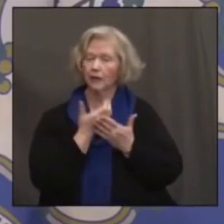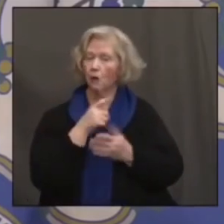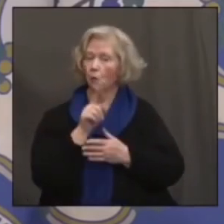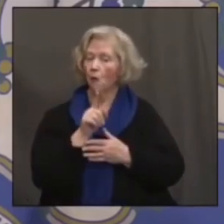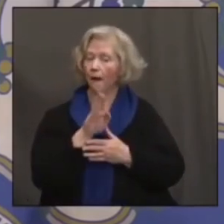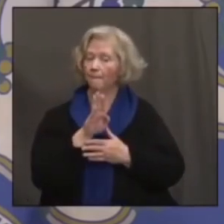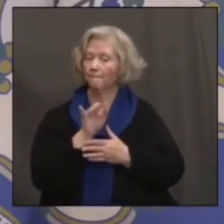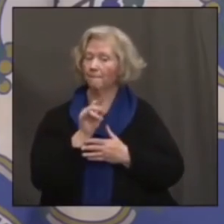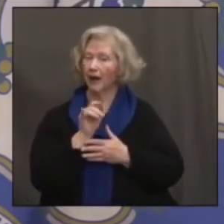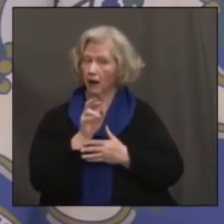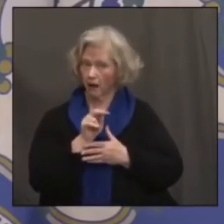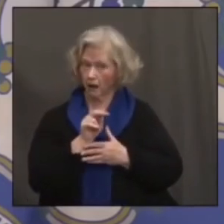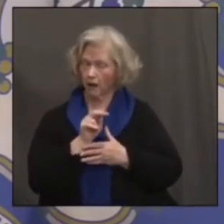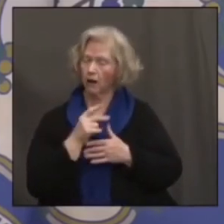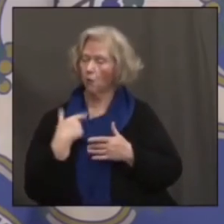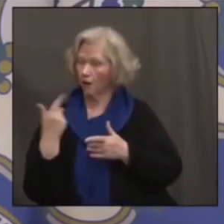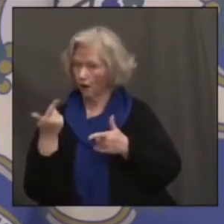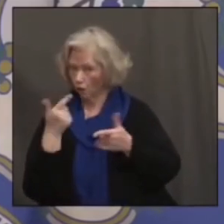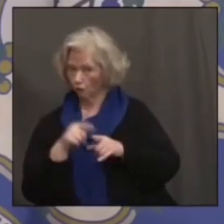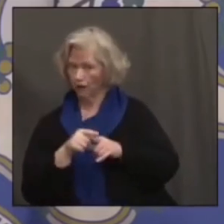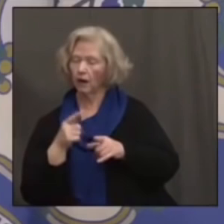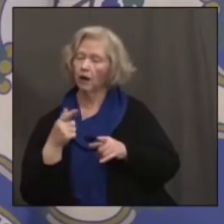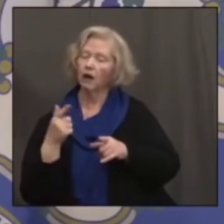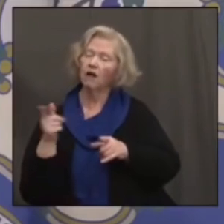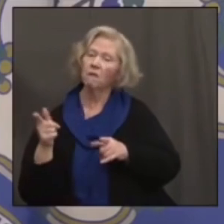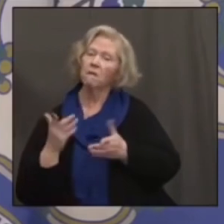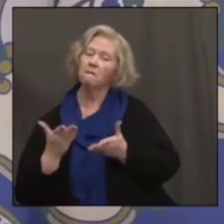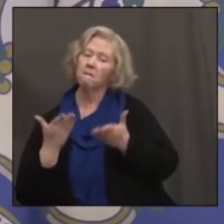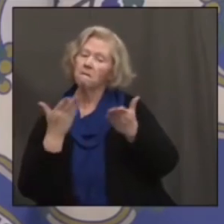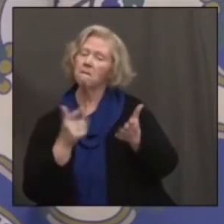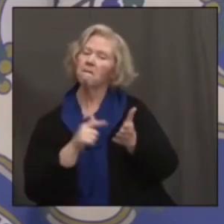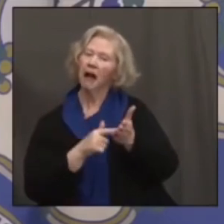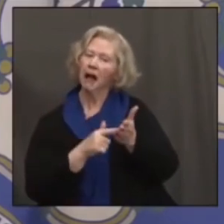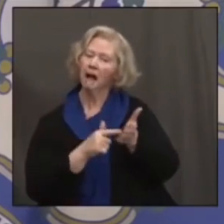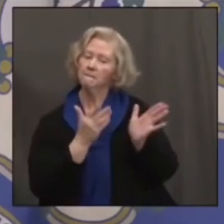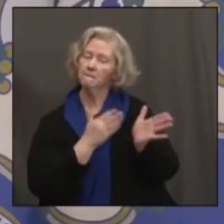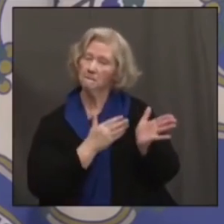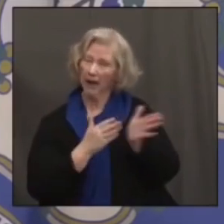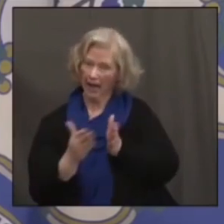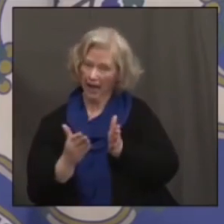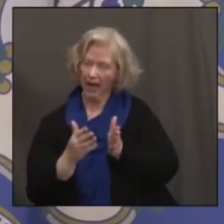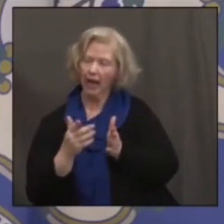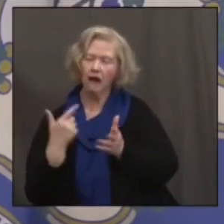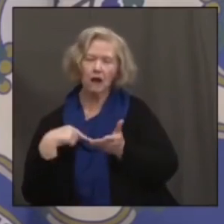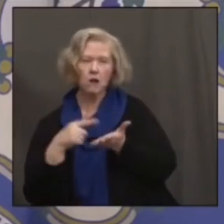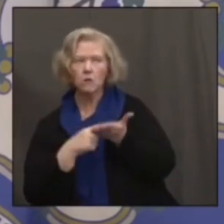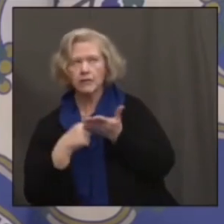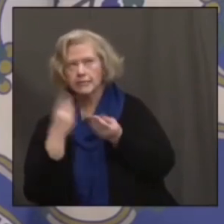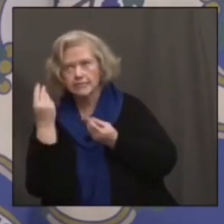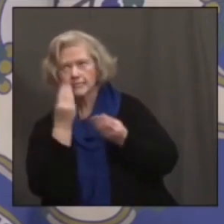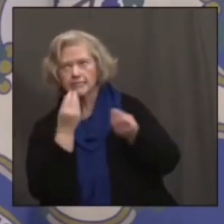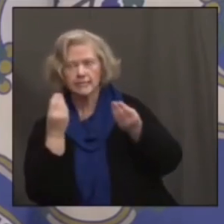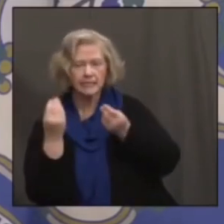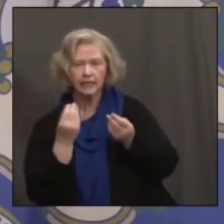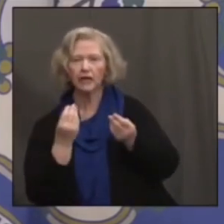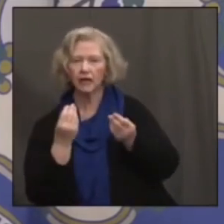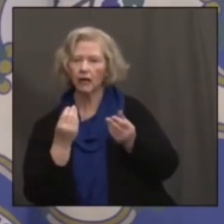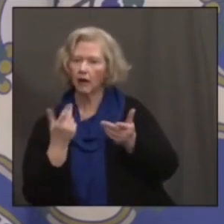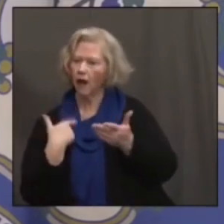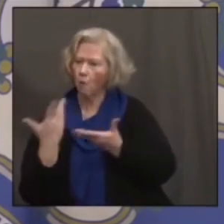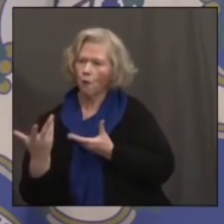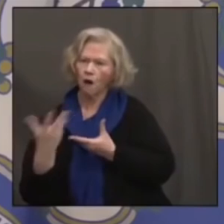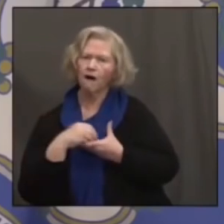present you a plan by the end of April that you can opine on as we go through the normal appropriations process. But I want you